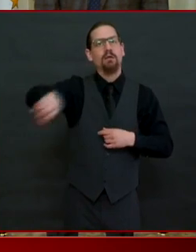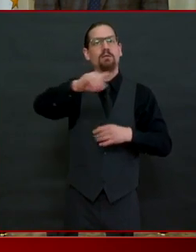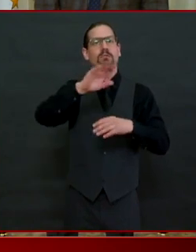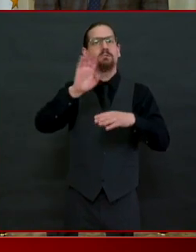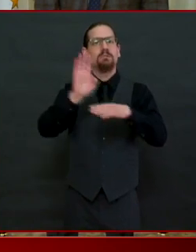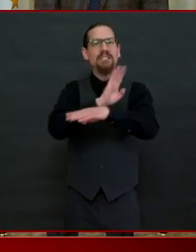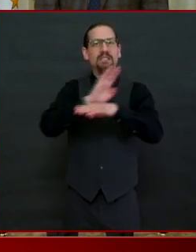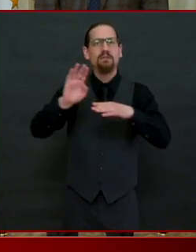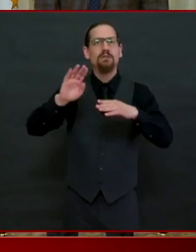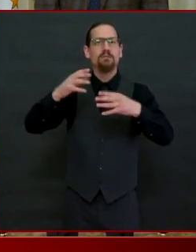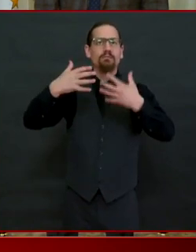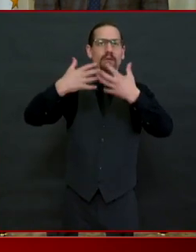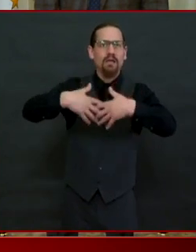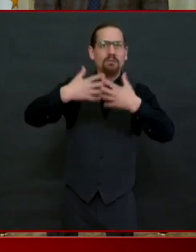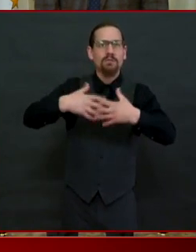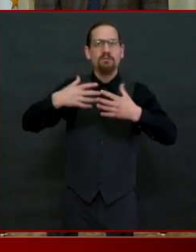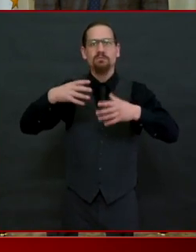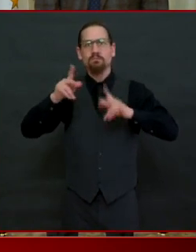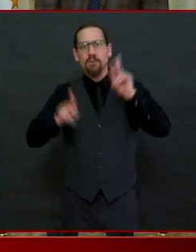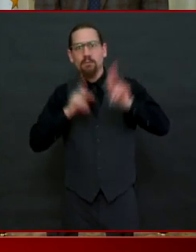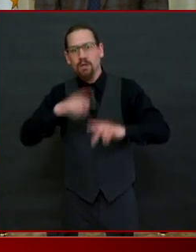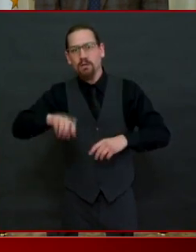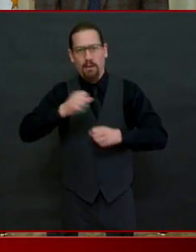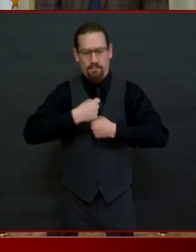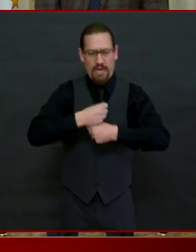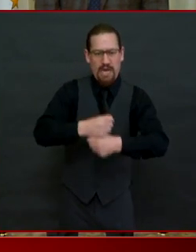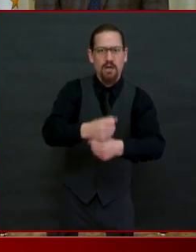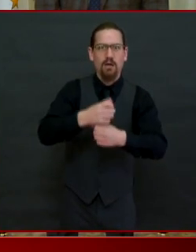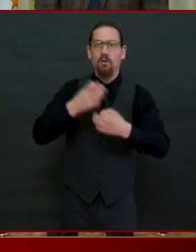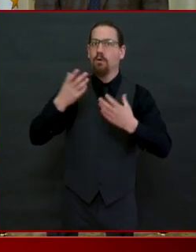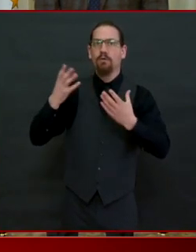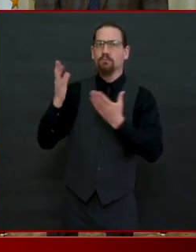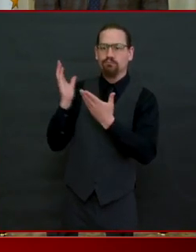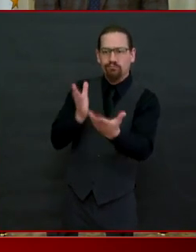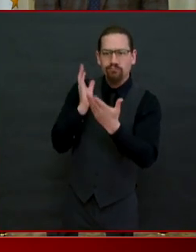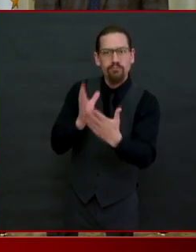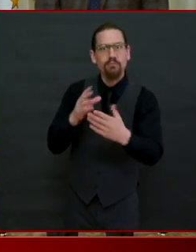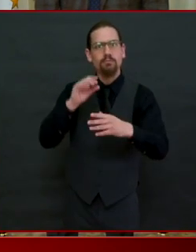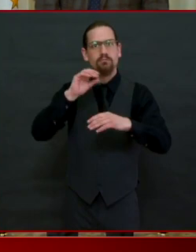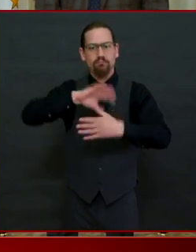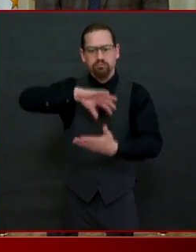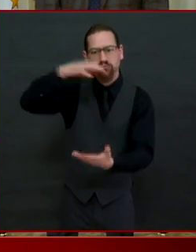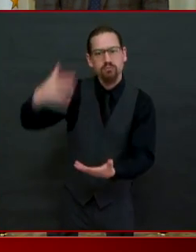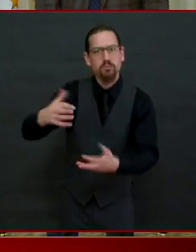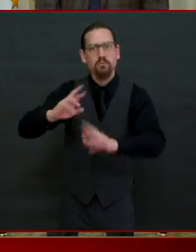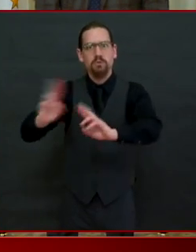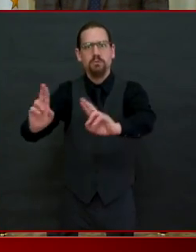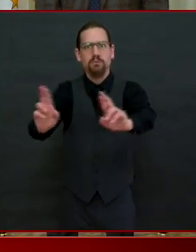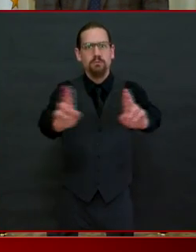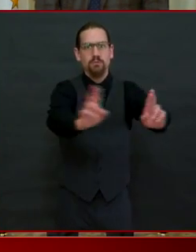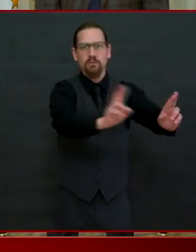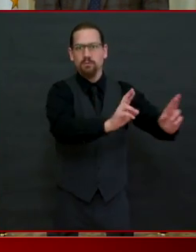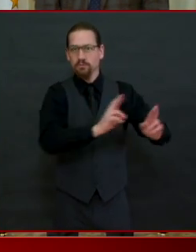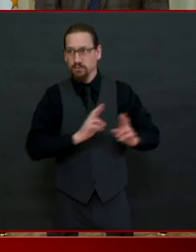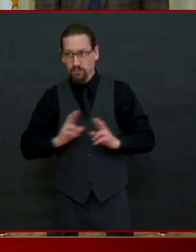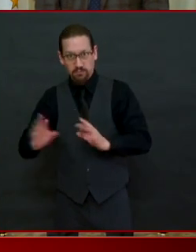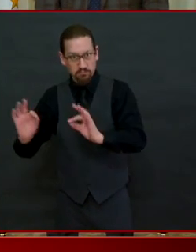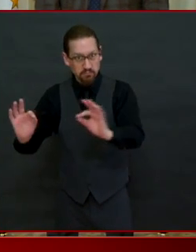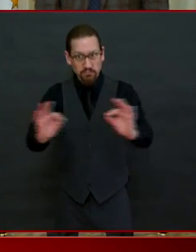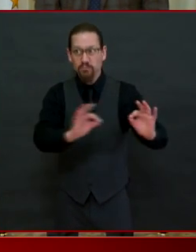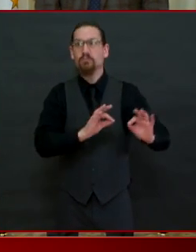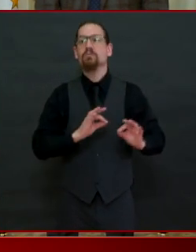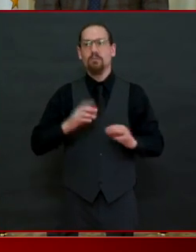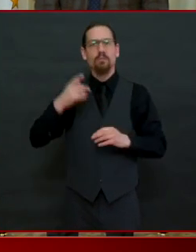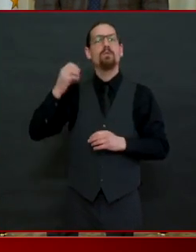provide employees with masks and for employees to get used to it so it's effective today in the state of rhode